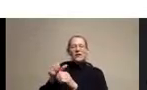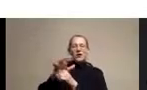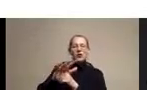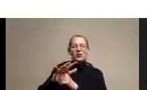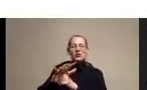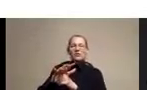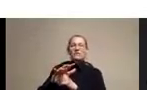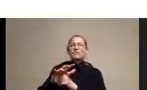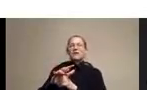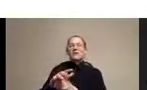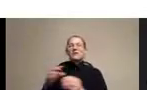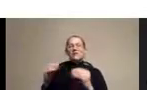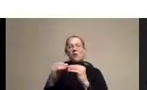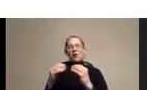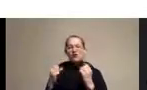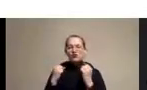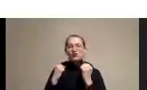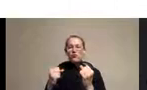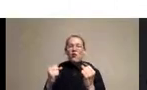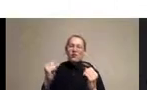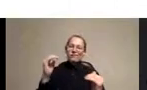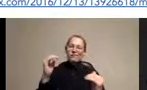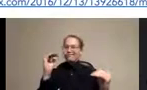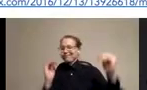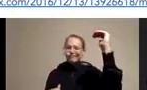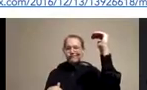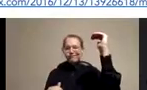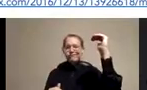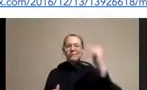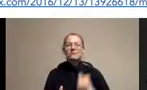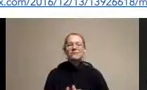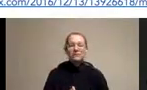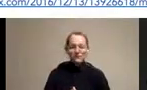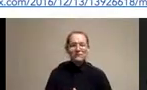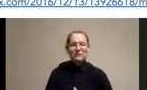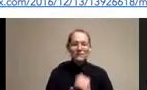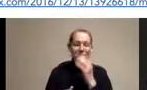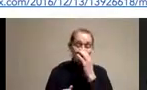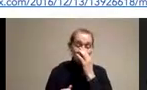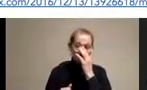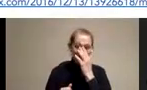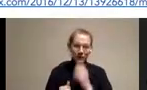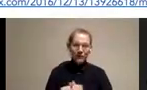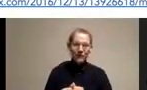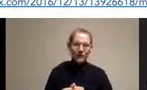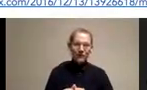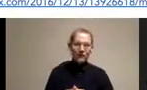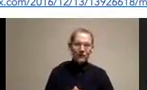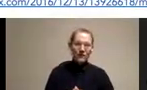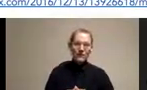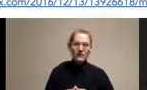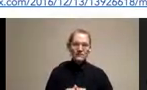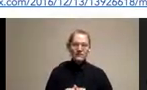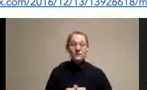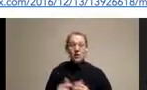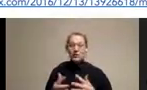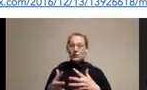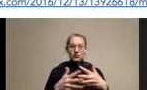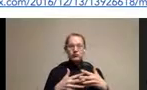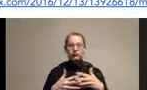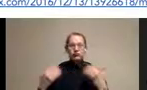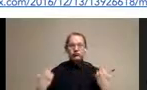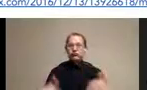result in even deeper inequities. Well, at one top level, the country has tremendous inequities across